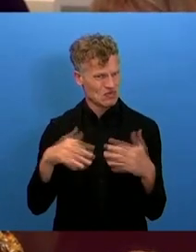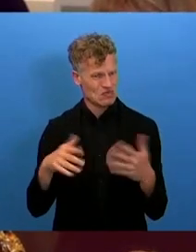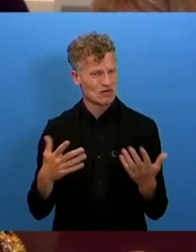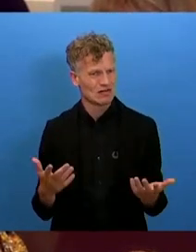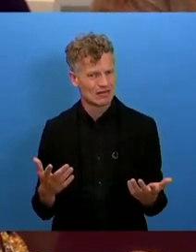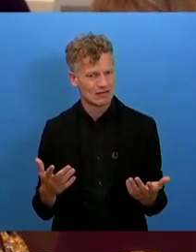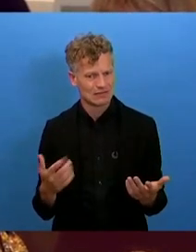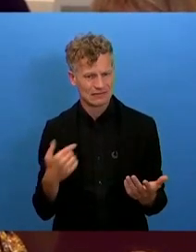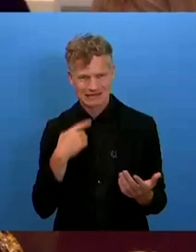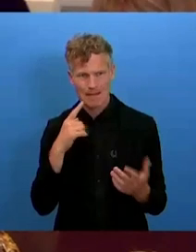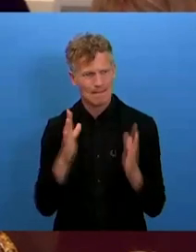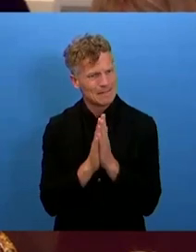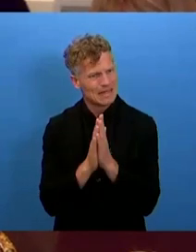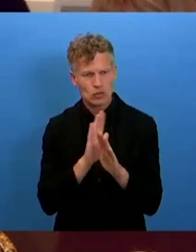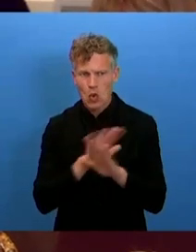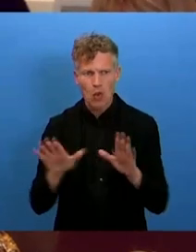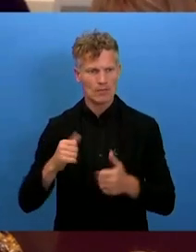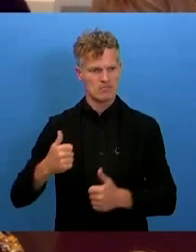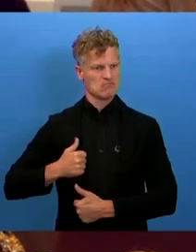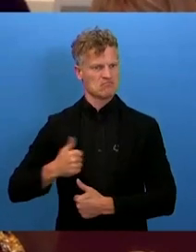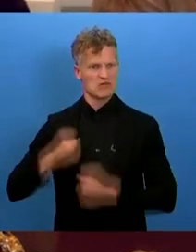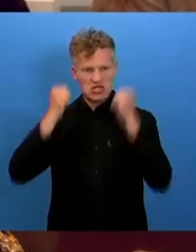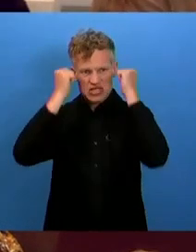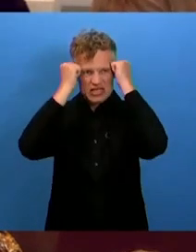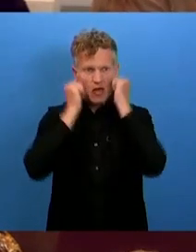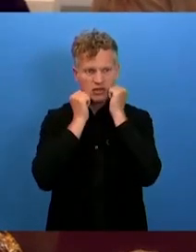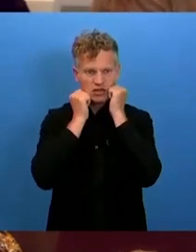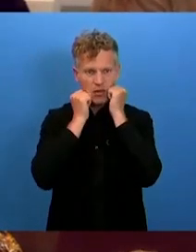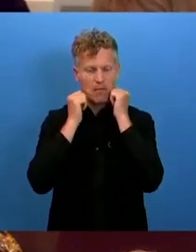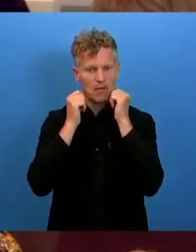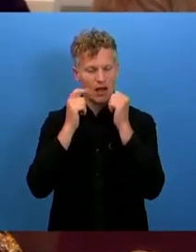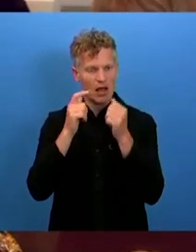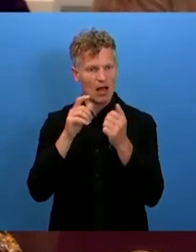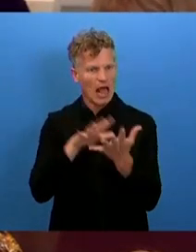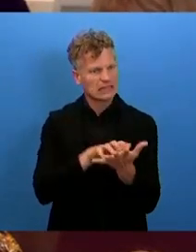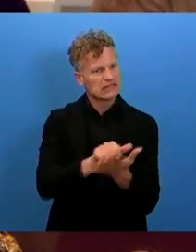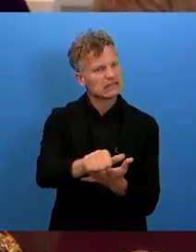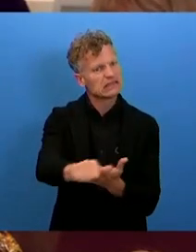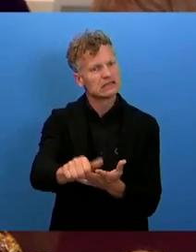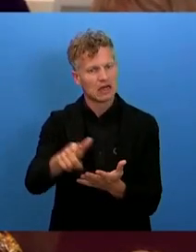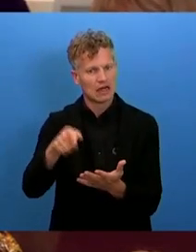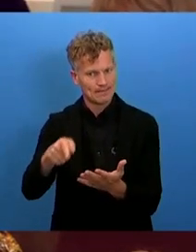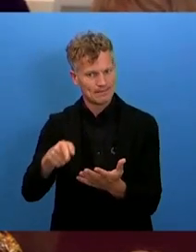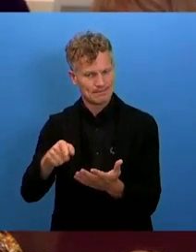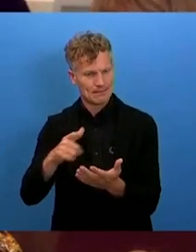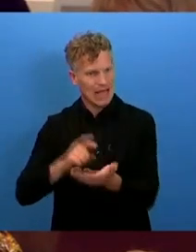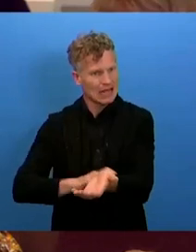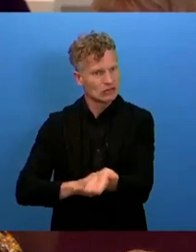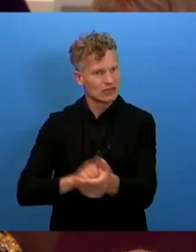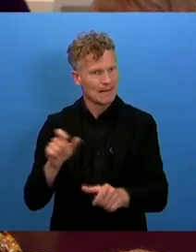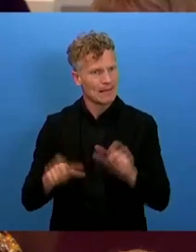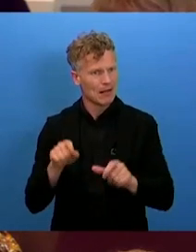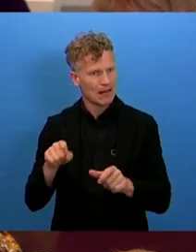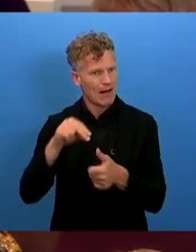that due attention is given to the complaints raised by indigenous peoples and to take immediate